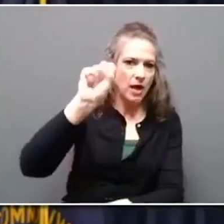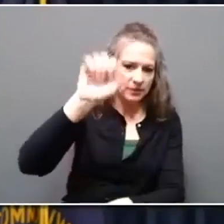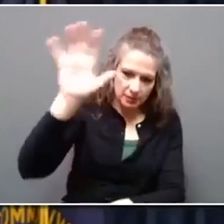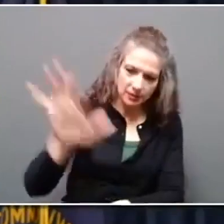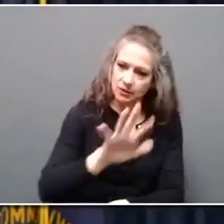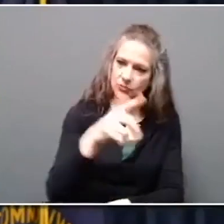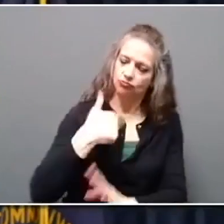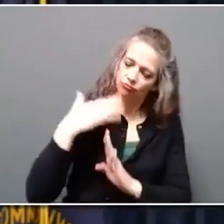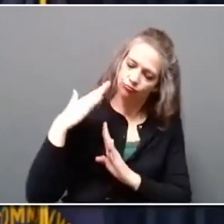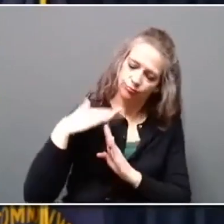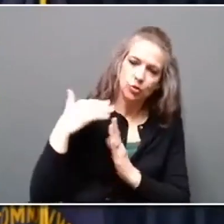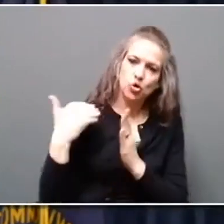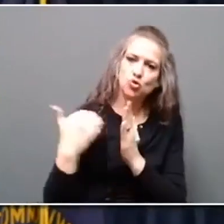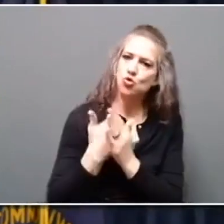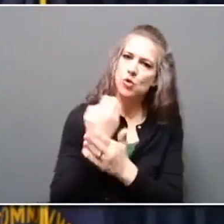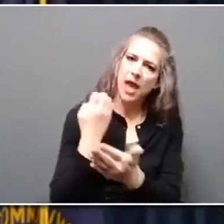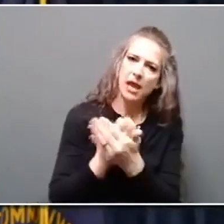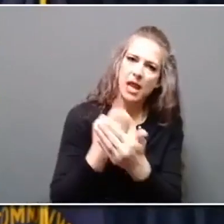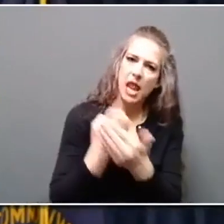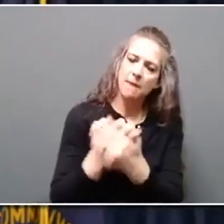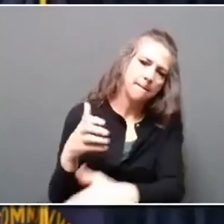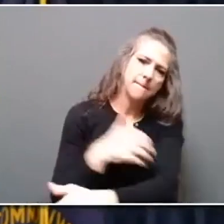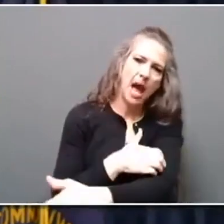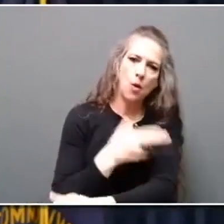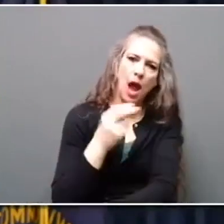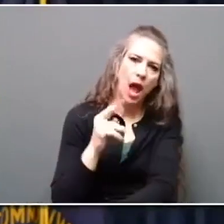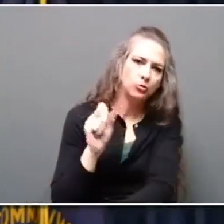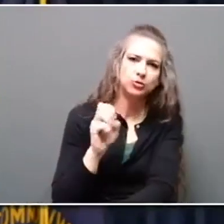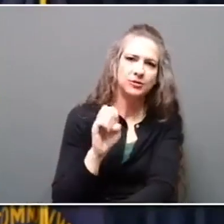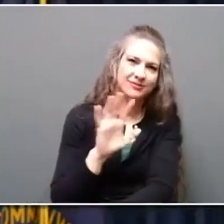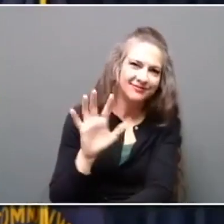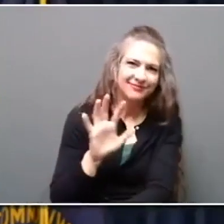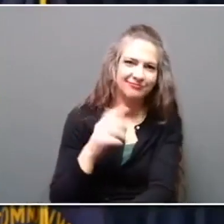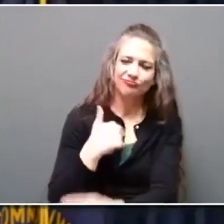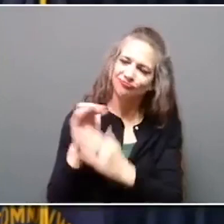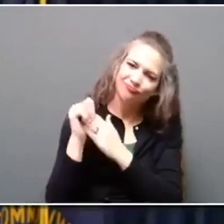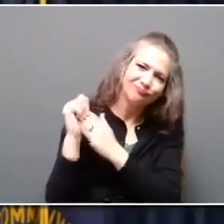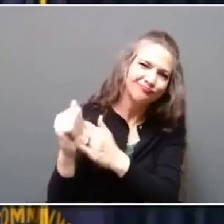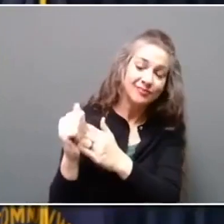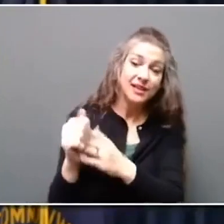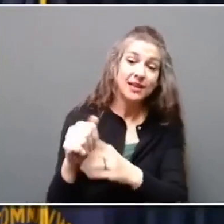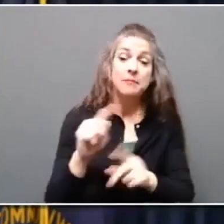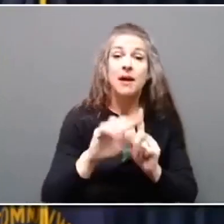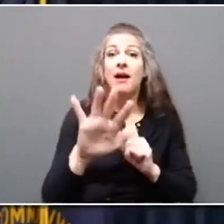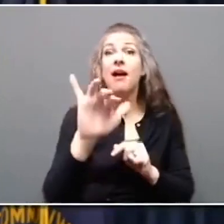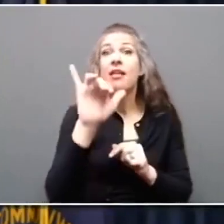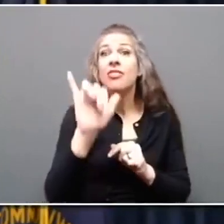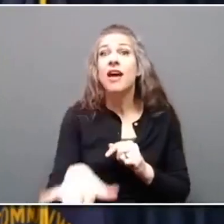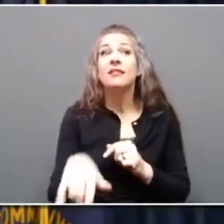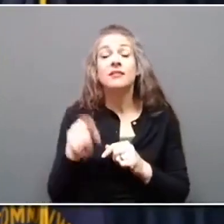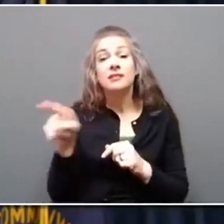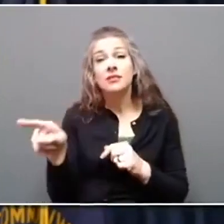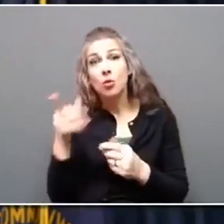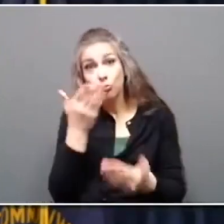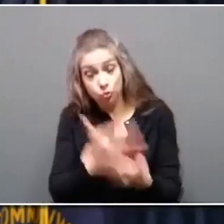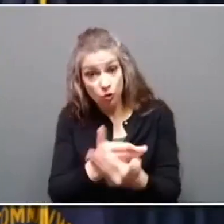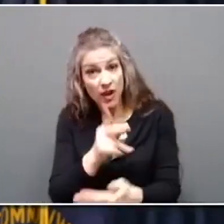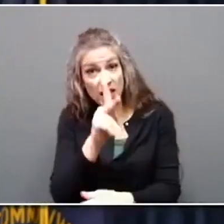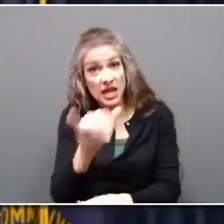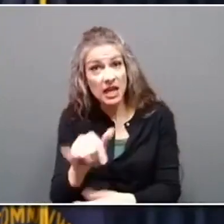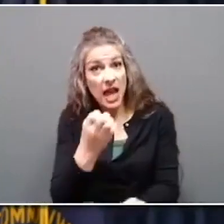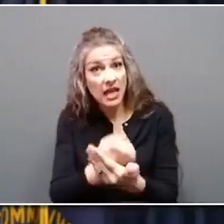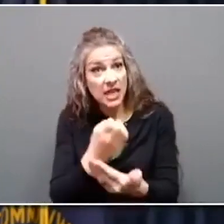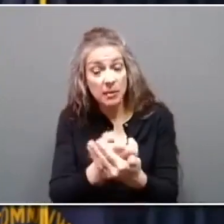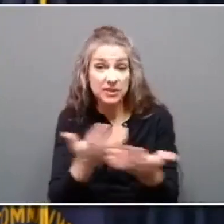economic powerhouse. And if that wasn't proof enough that the Commonwealth is on an economic roll, today I'm able to